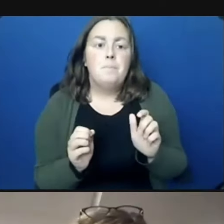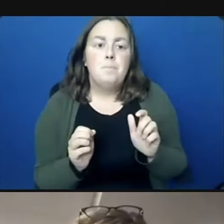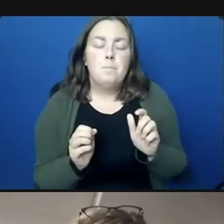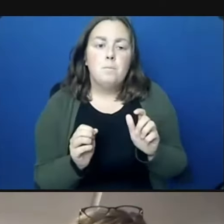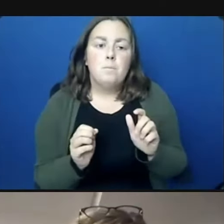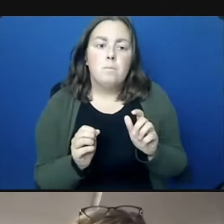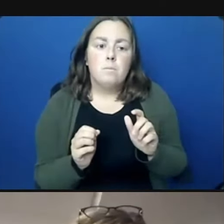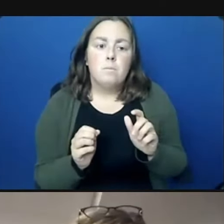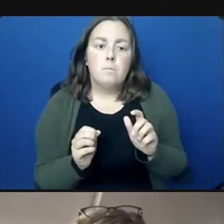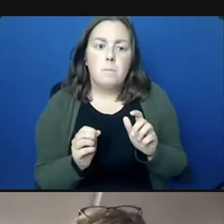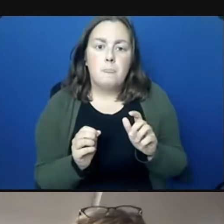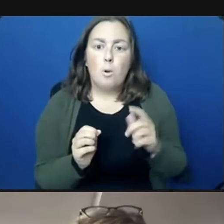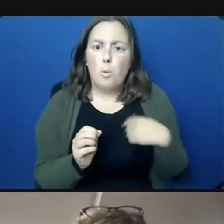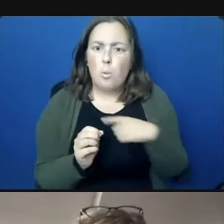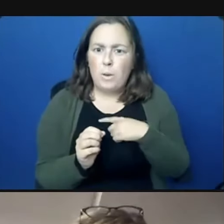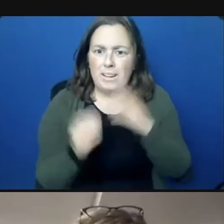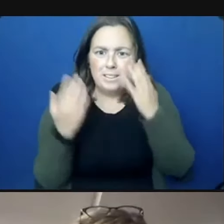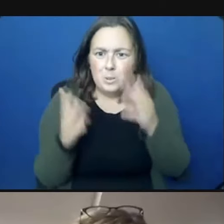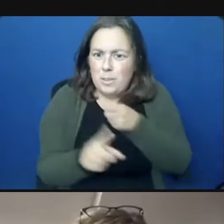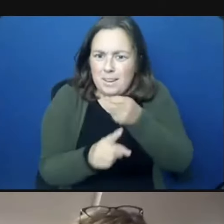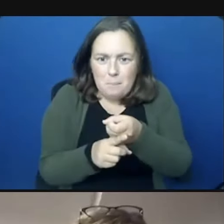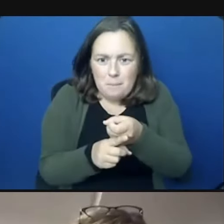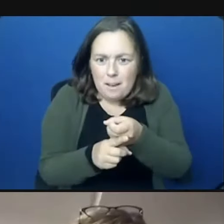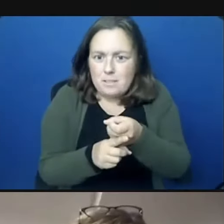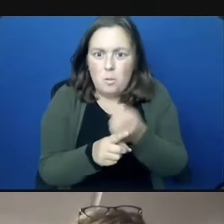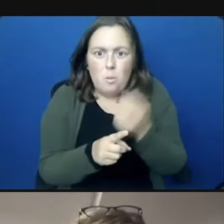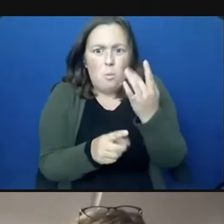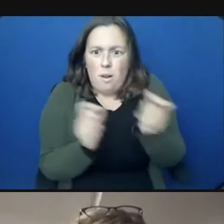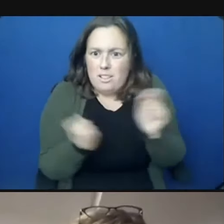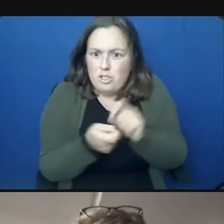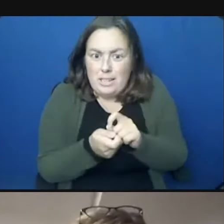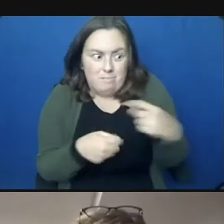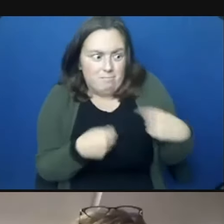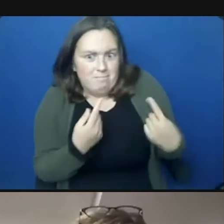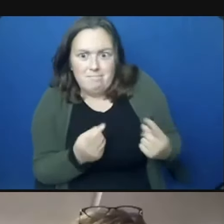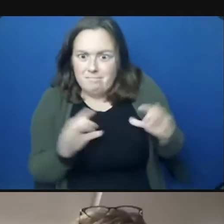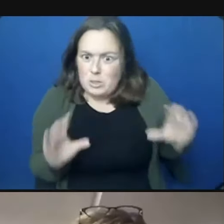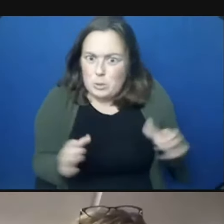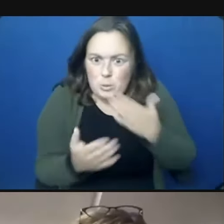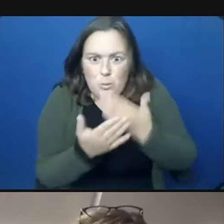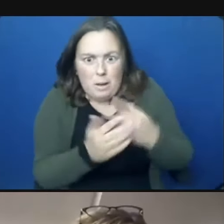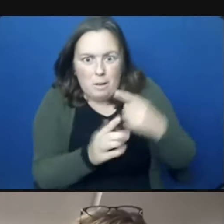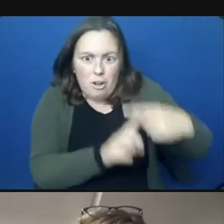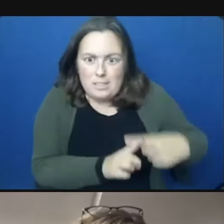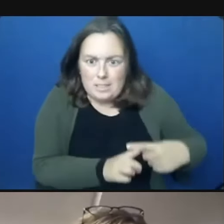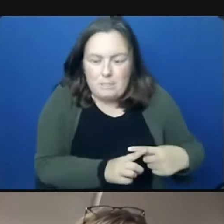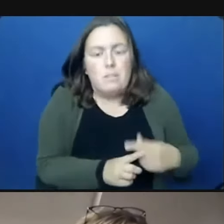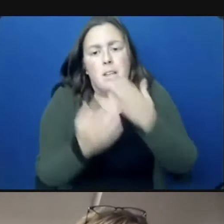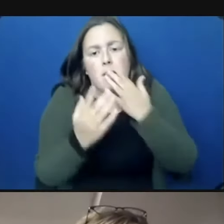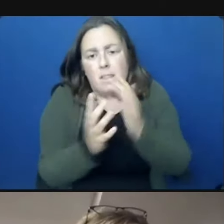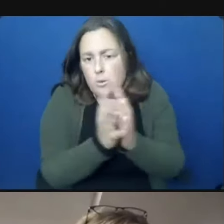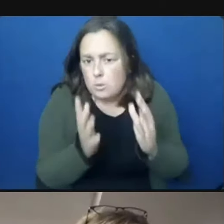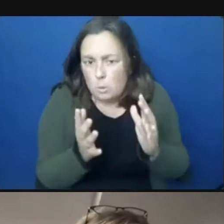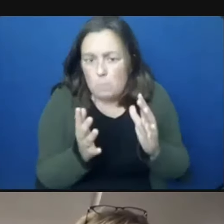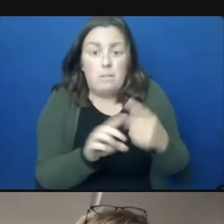impact will this change have on them? And why change what has been working so well for us to start this year? Thank you to the Little Lancers preschool program staff